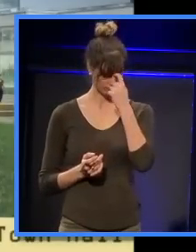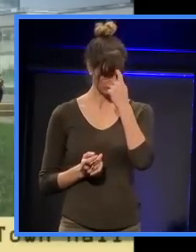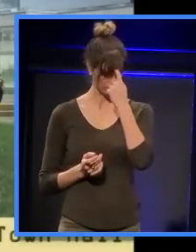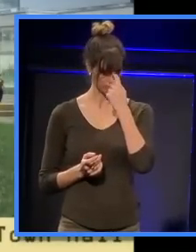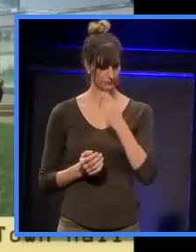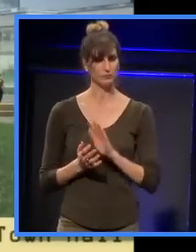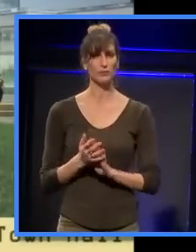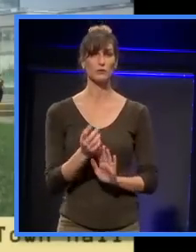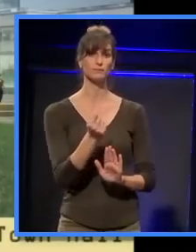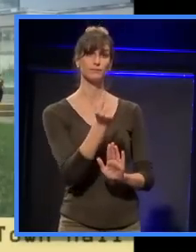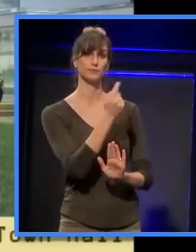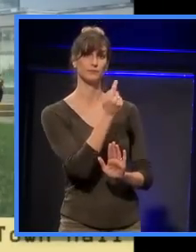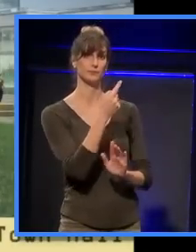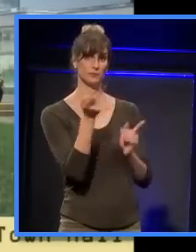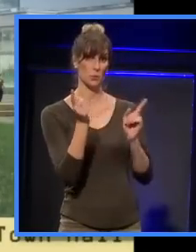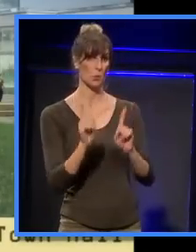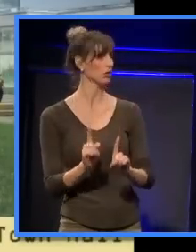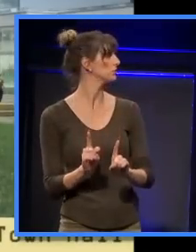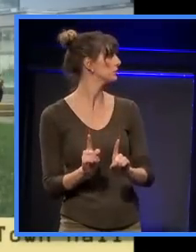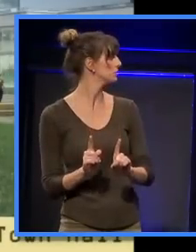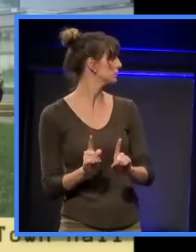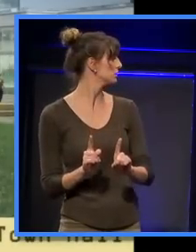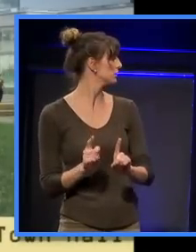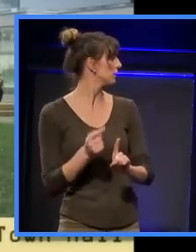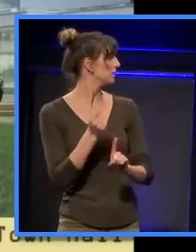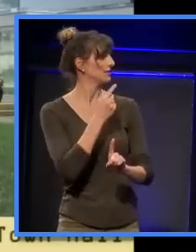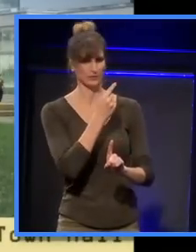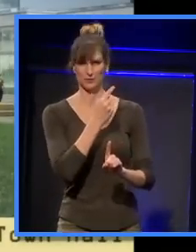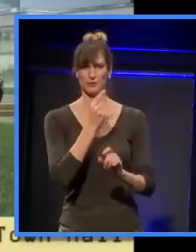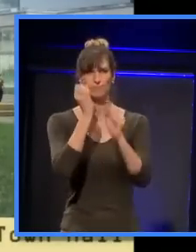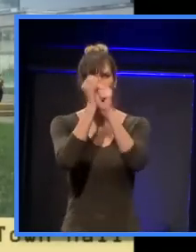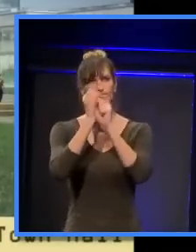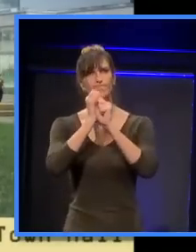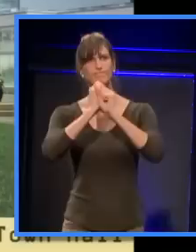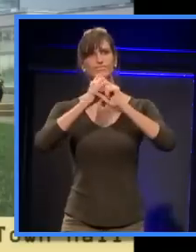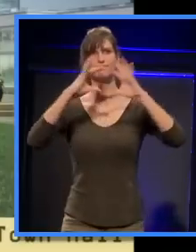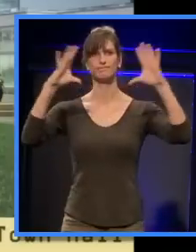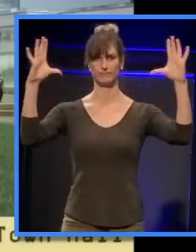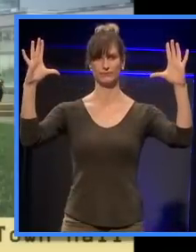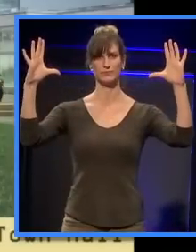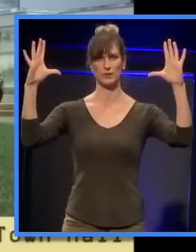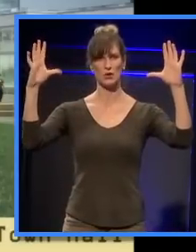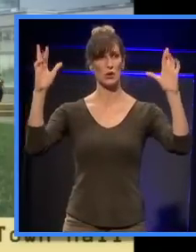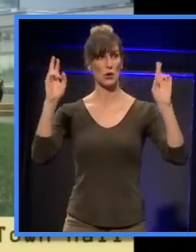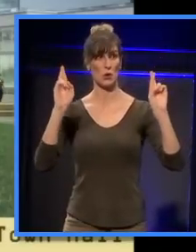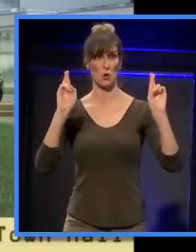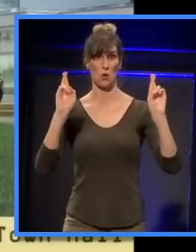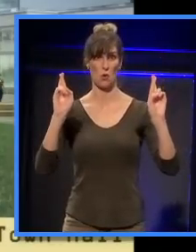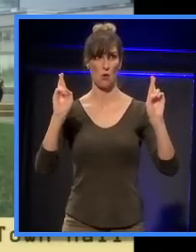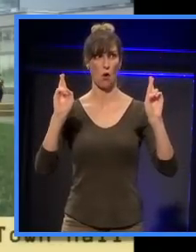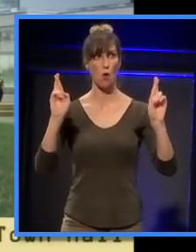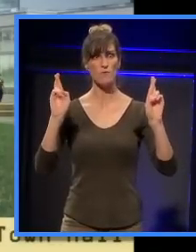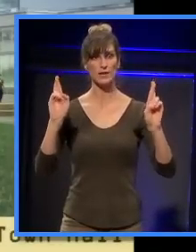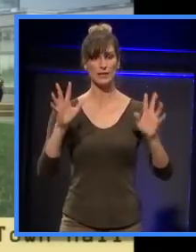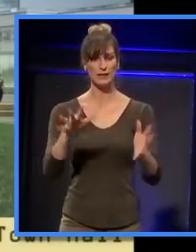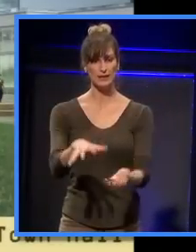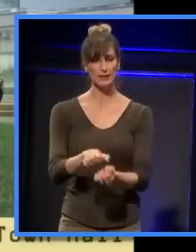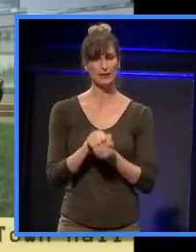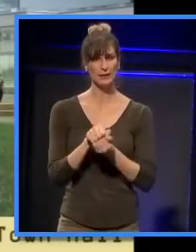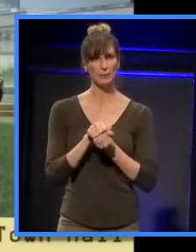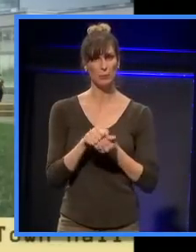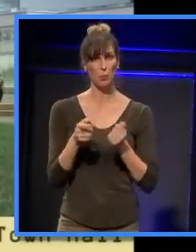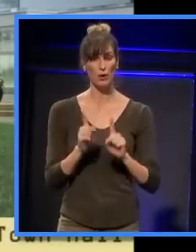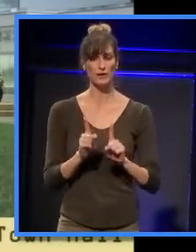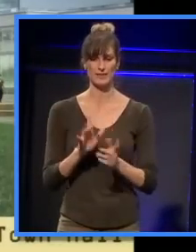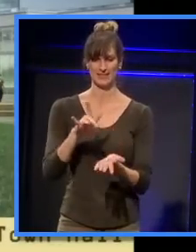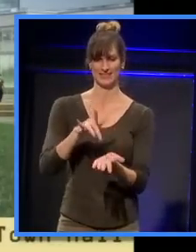So here is a suggestion. Now, this is highly conceptual, you know. Hopefully the one thing that will stay will be the central